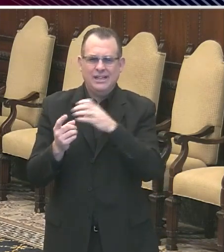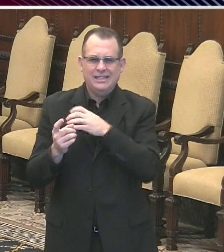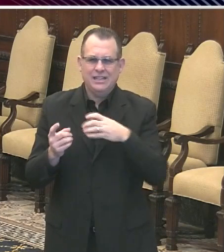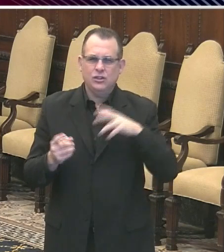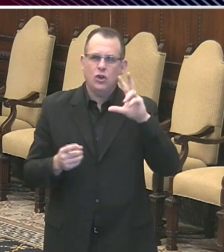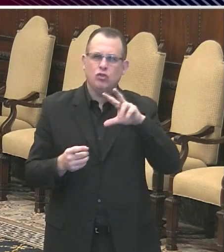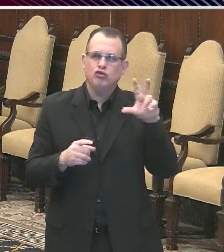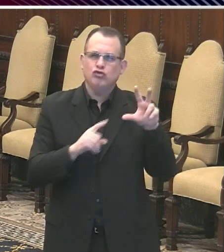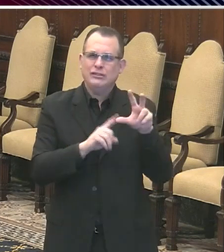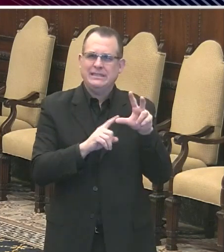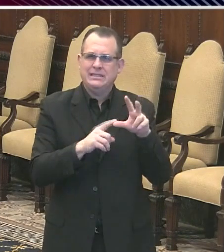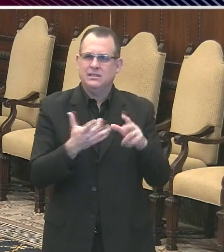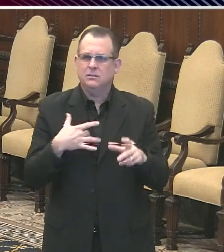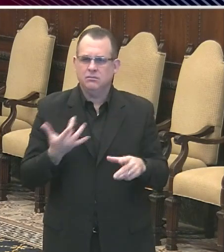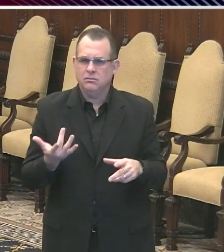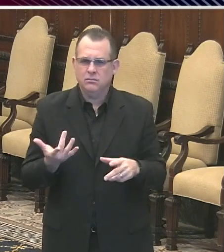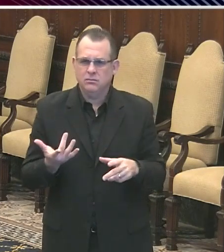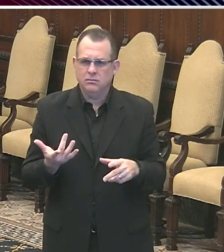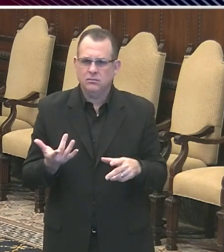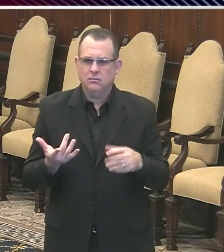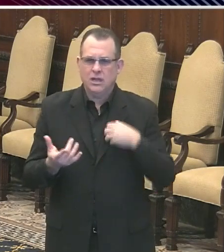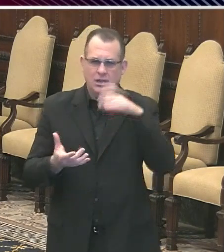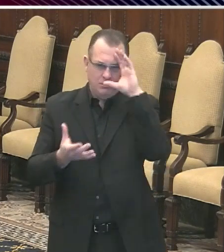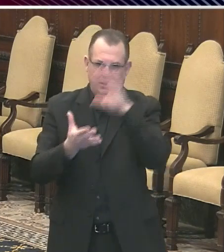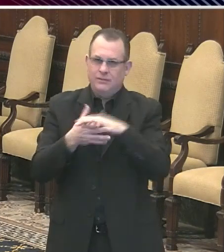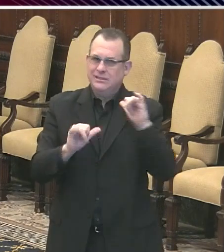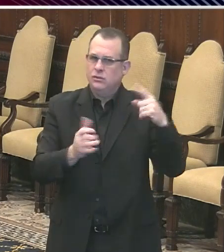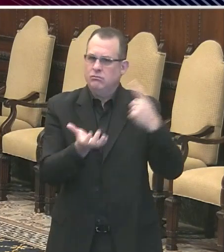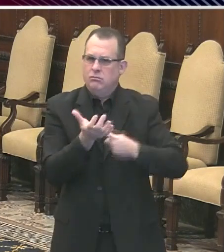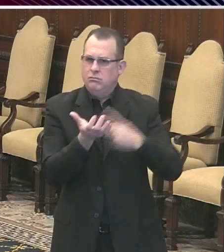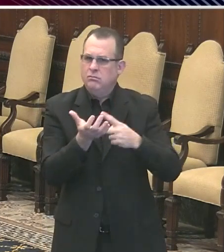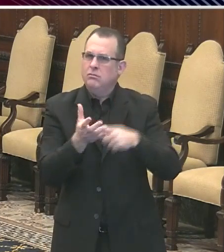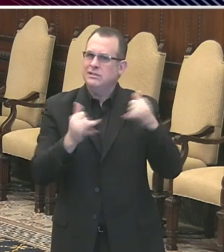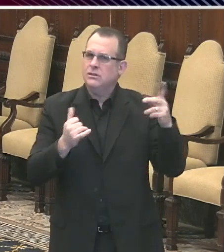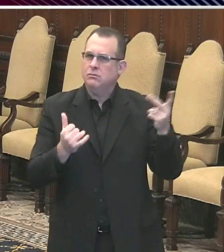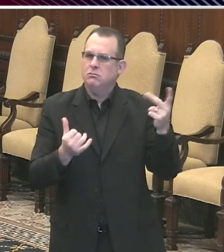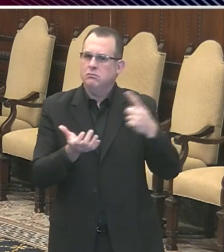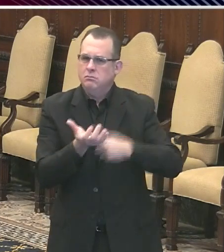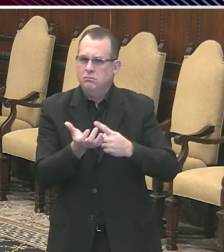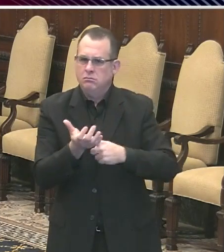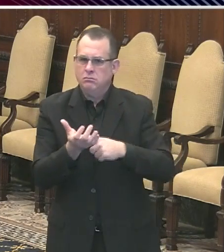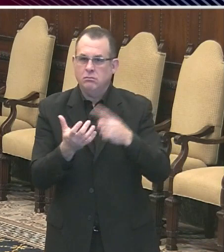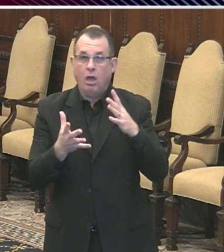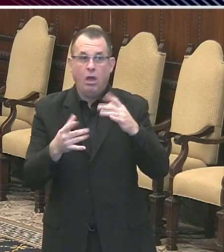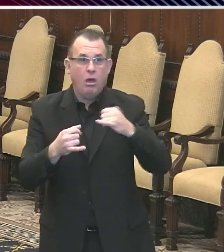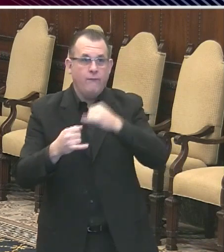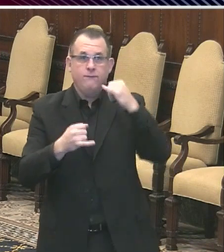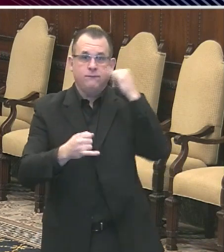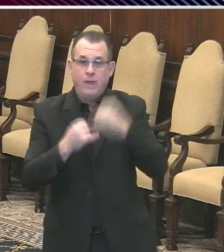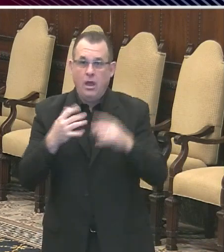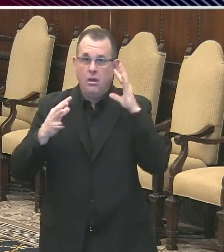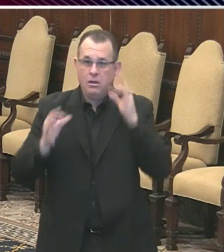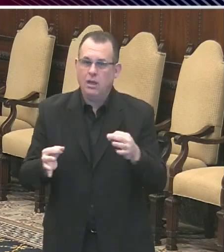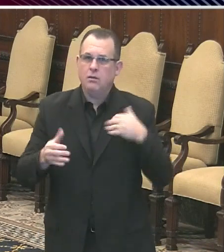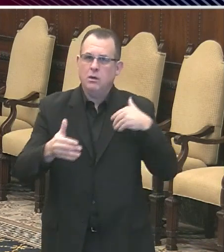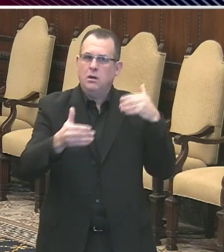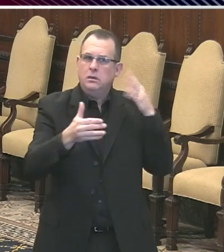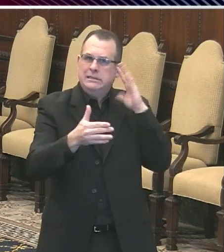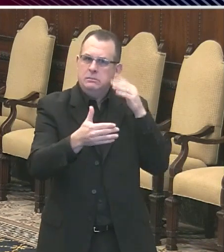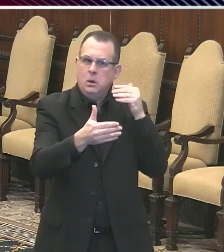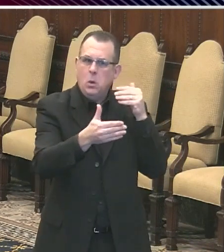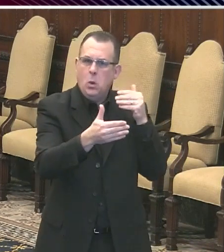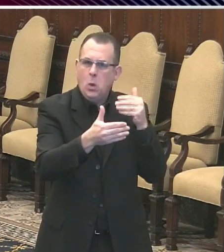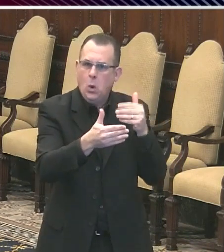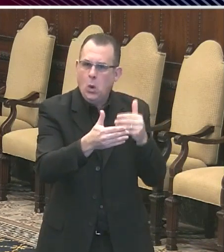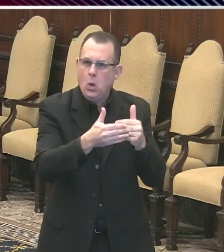I believe it's still in discussion. I don't think we're that far away, but I'd have to get an update from Rich Lazor, Deputy